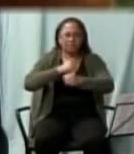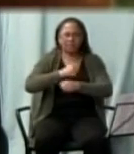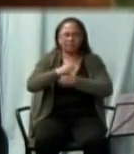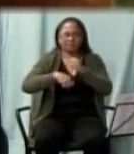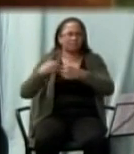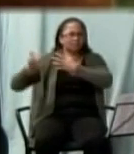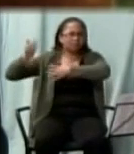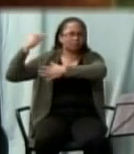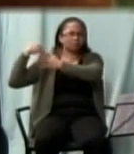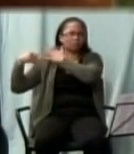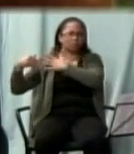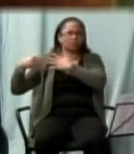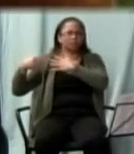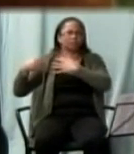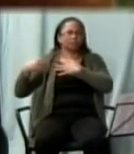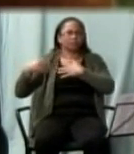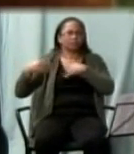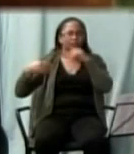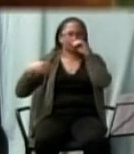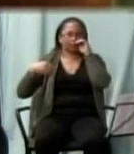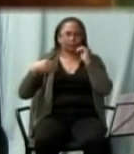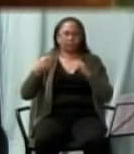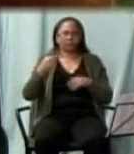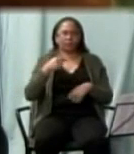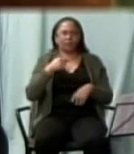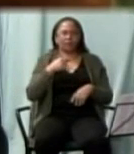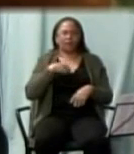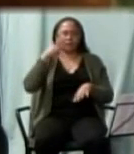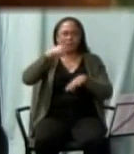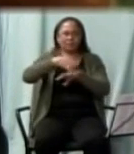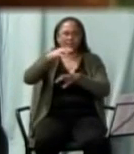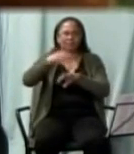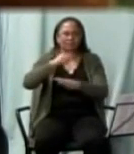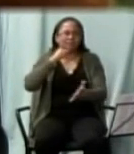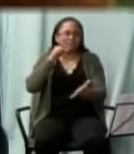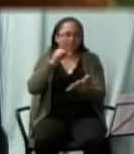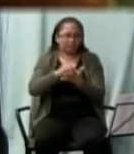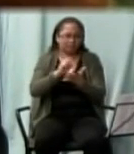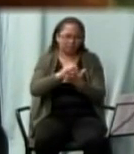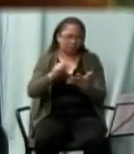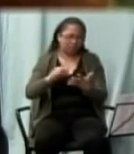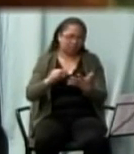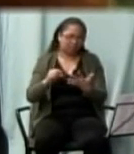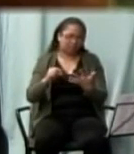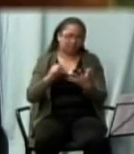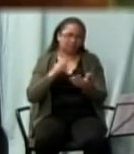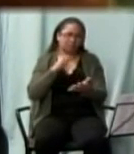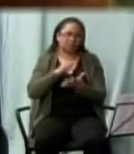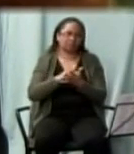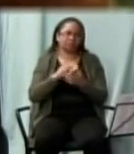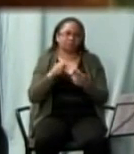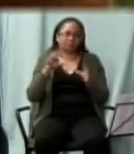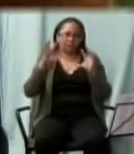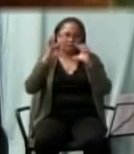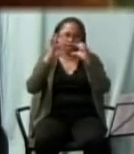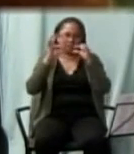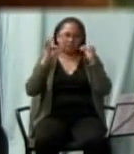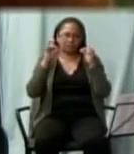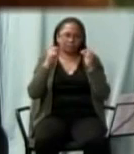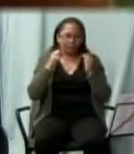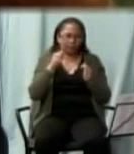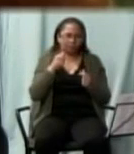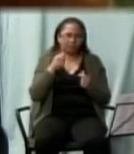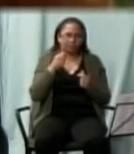I was posting a lot of letters and I was licking the stamps